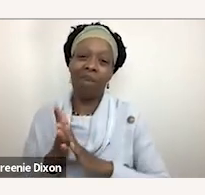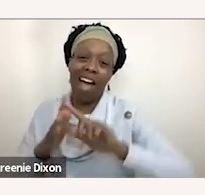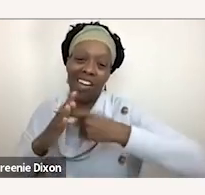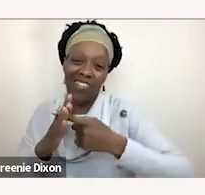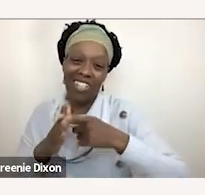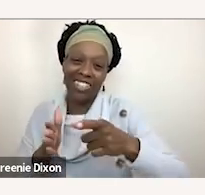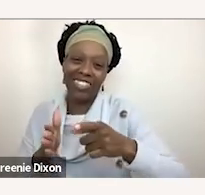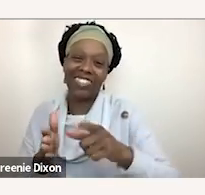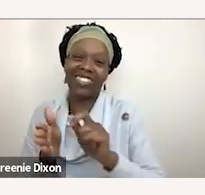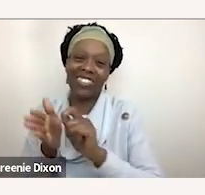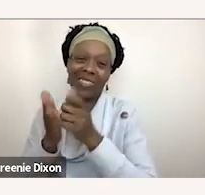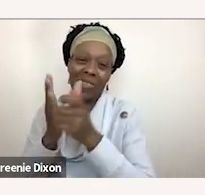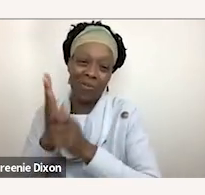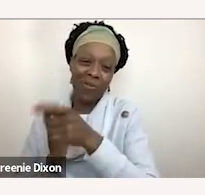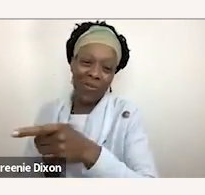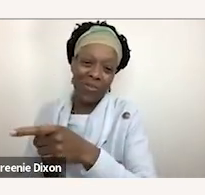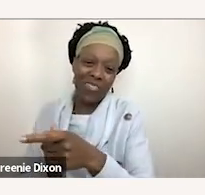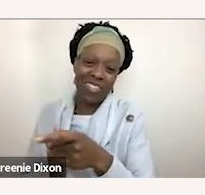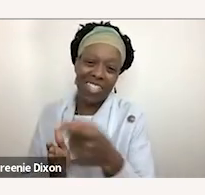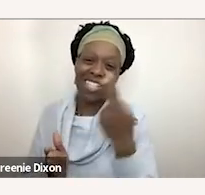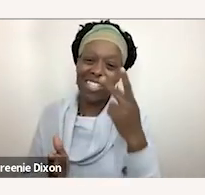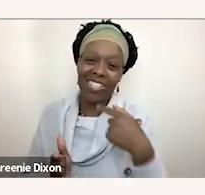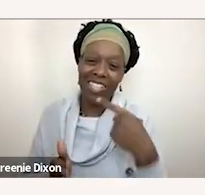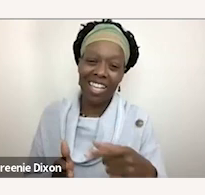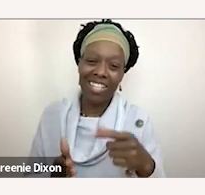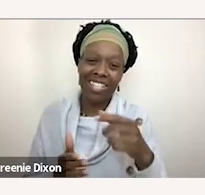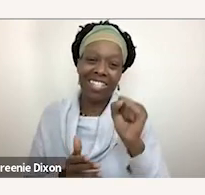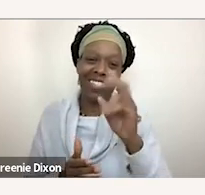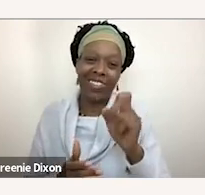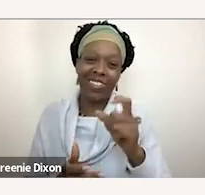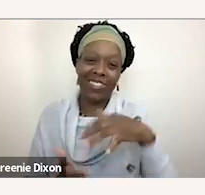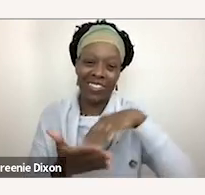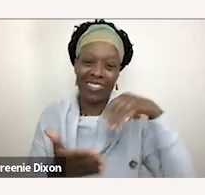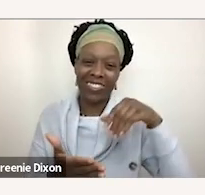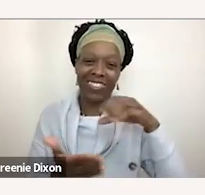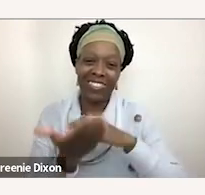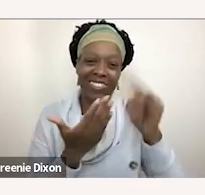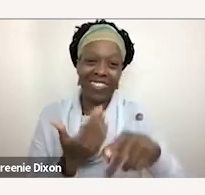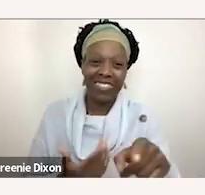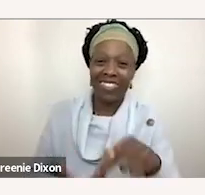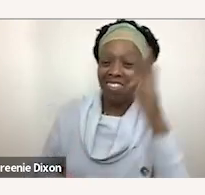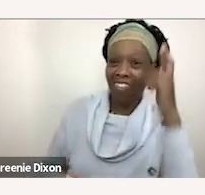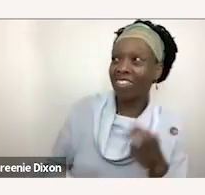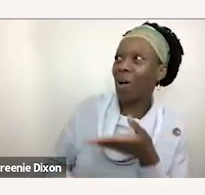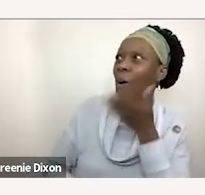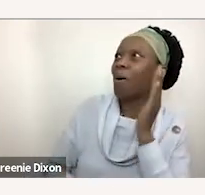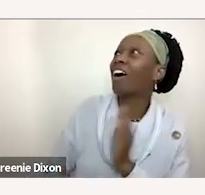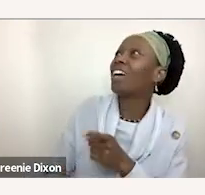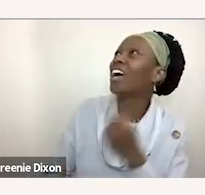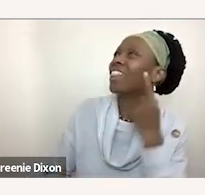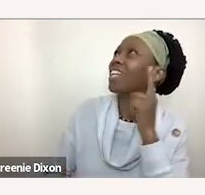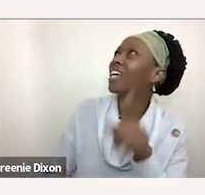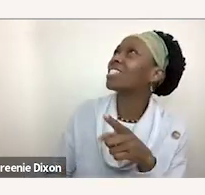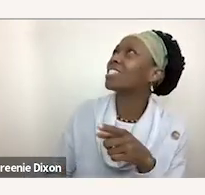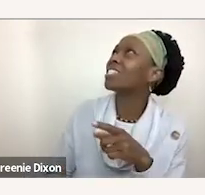original that it still says social studies curriculum oh my gosh there you go that was that was version i don't even say when i'll say